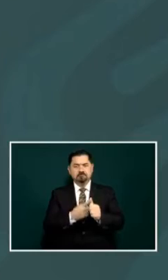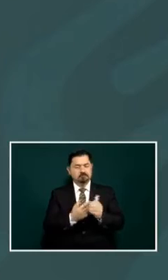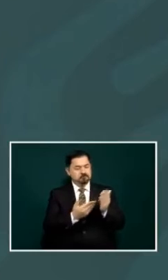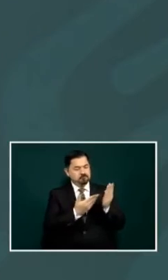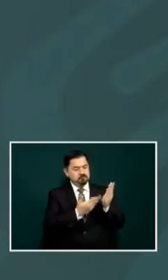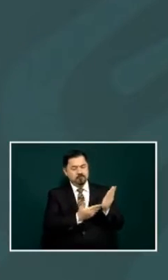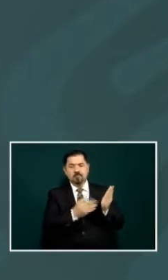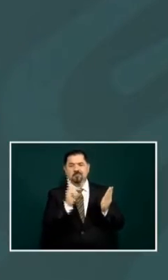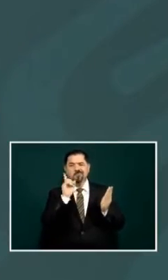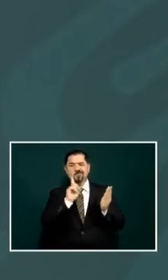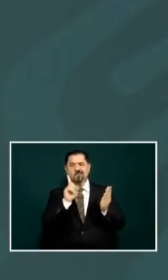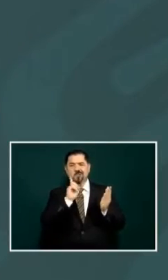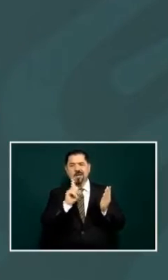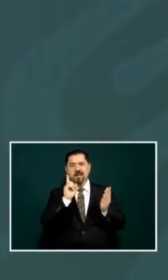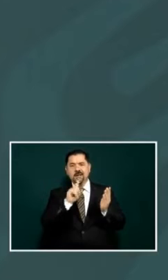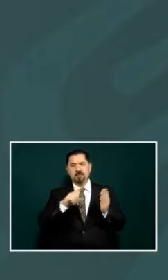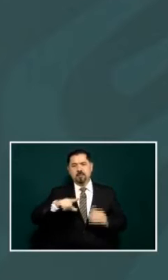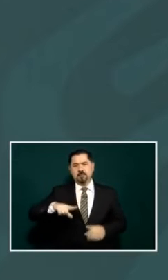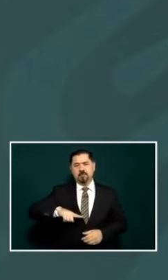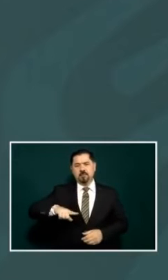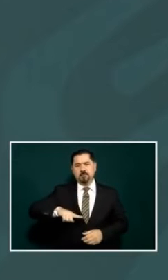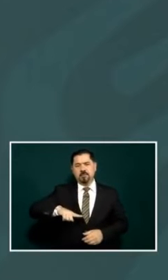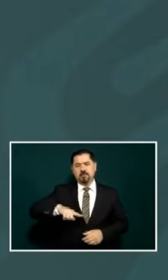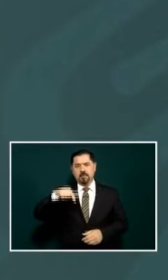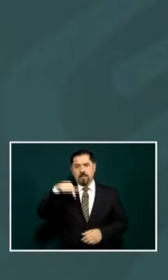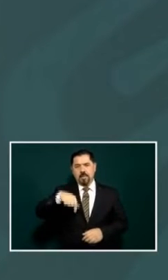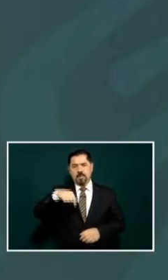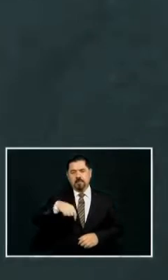participation of the